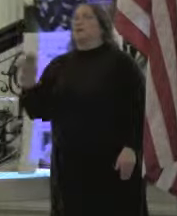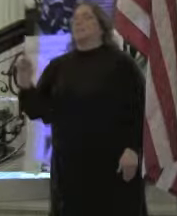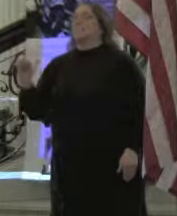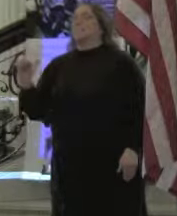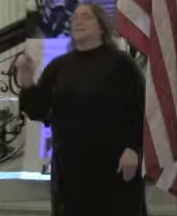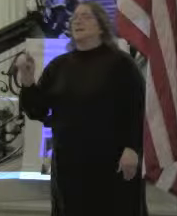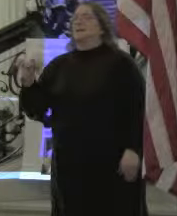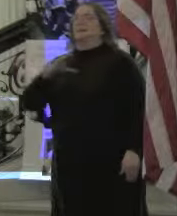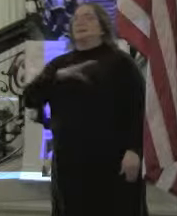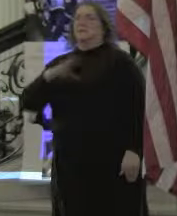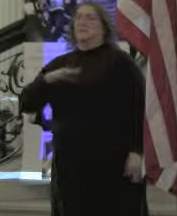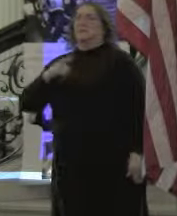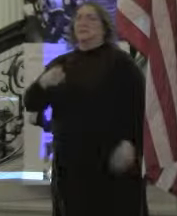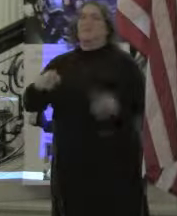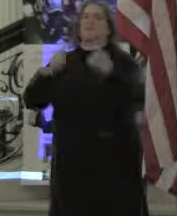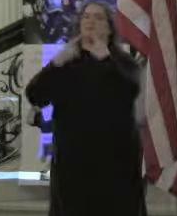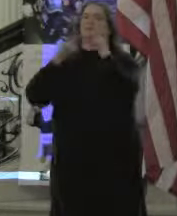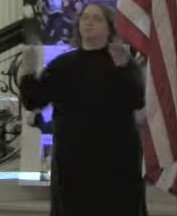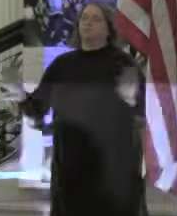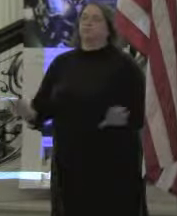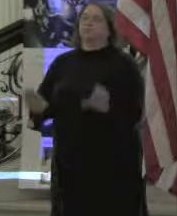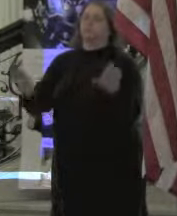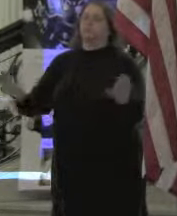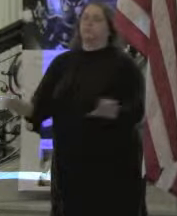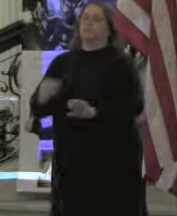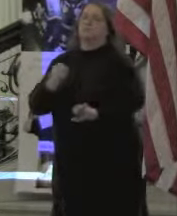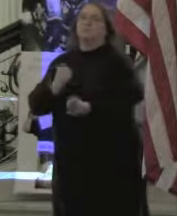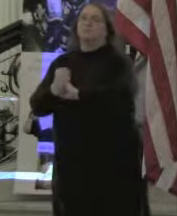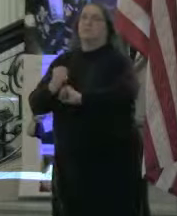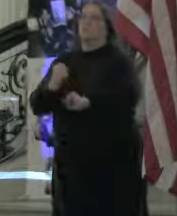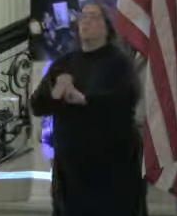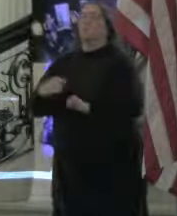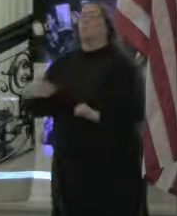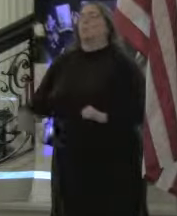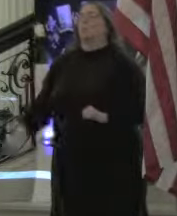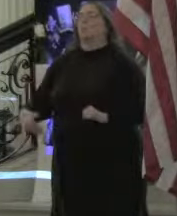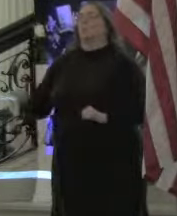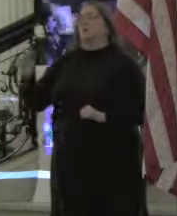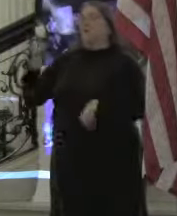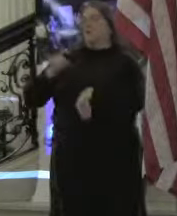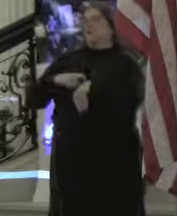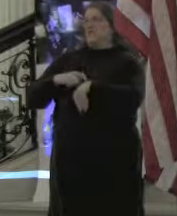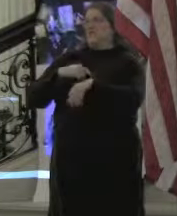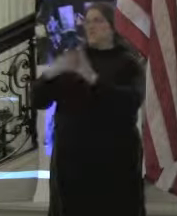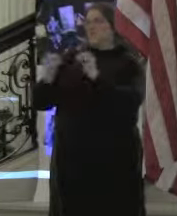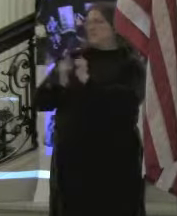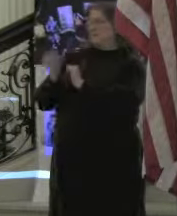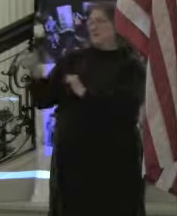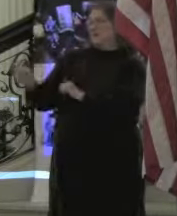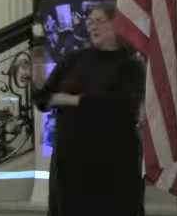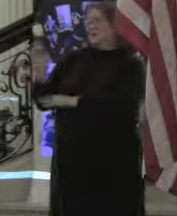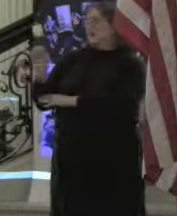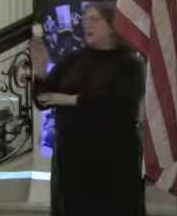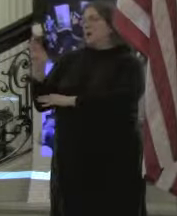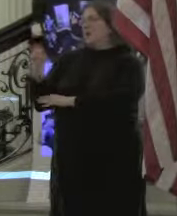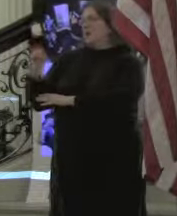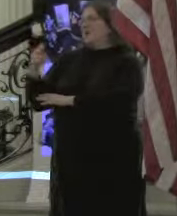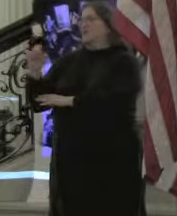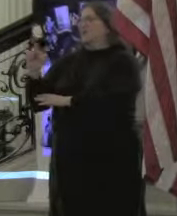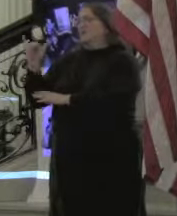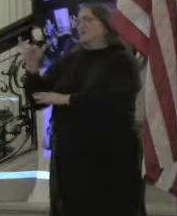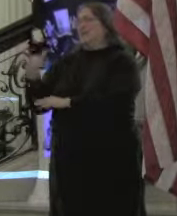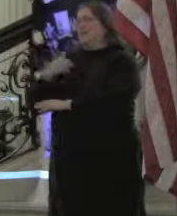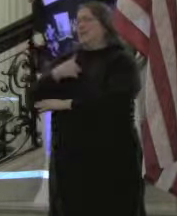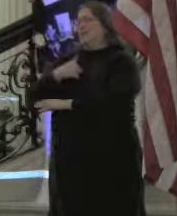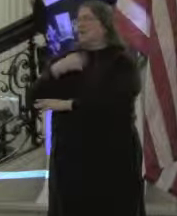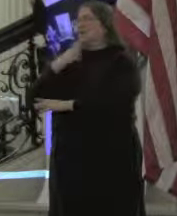done. And he's been tremendously supportive. One of the first meetings I had with Bob actually was, he said, you know, because when I